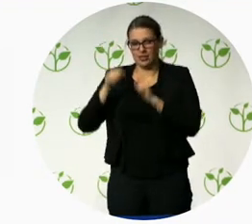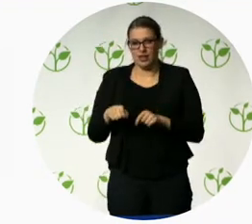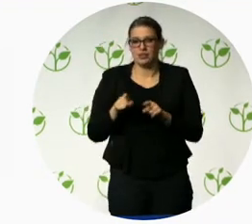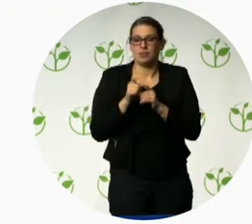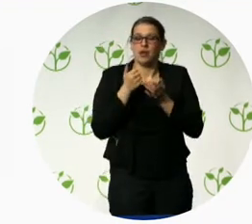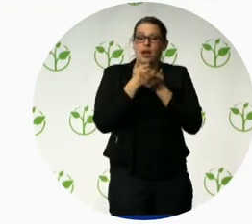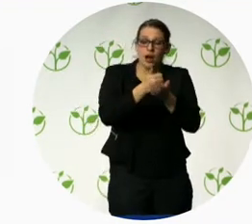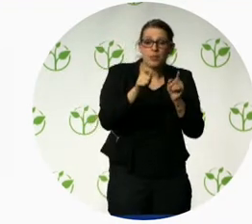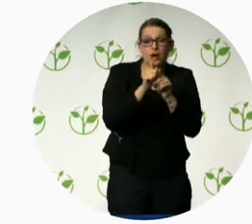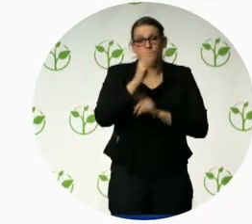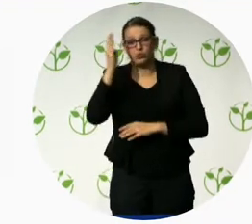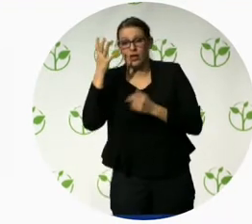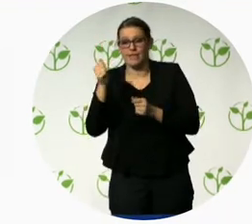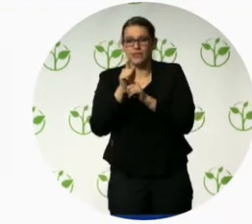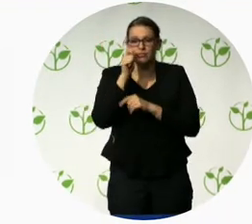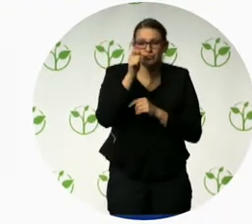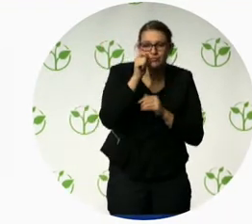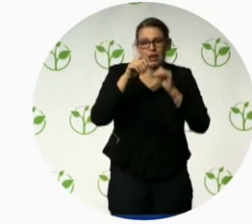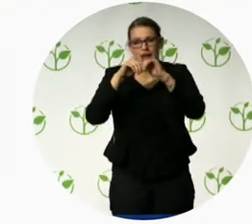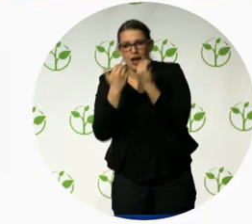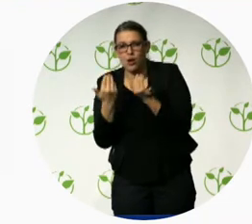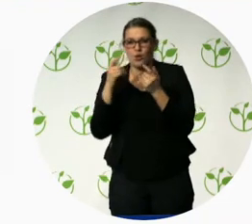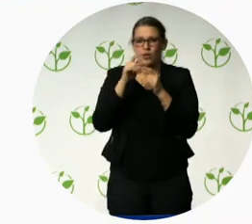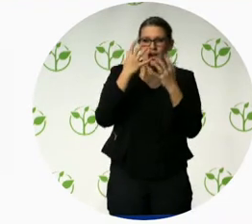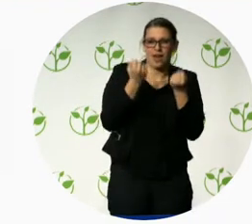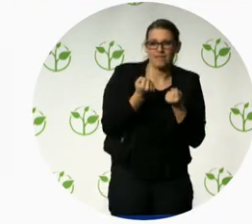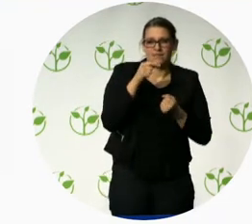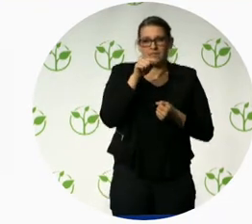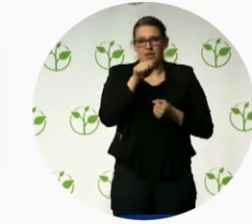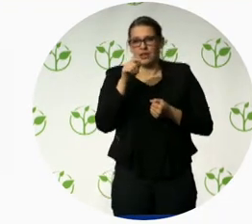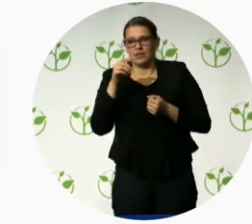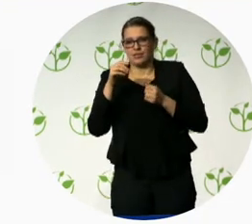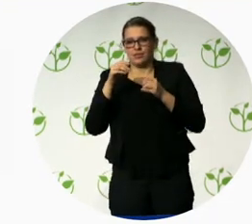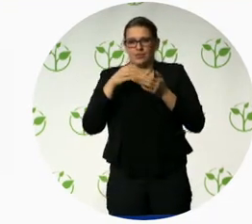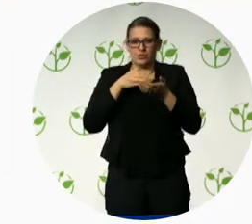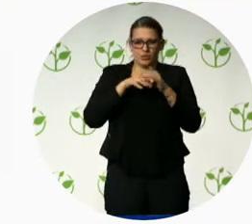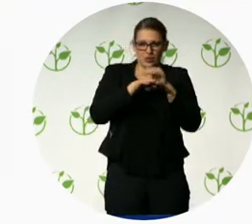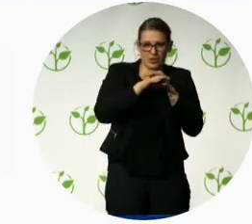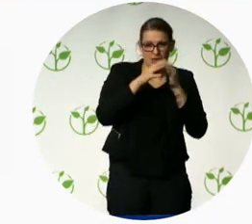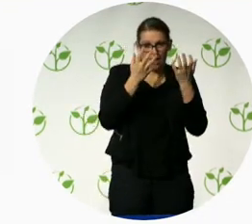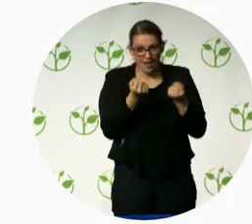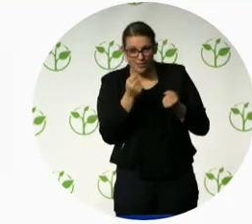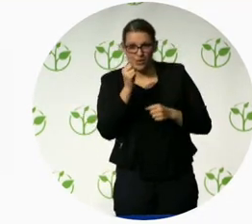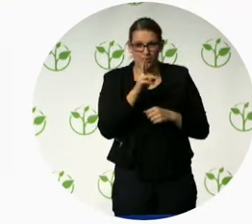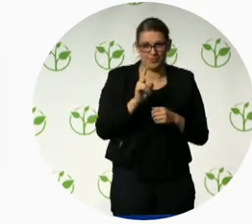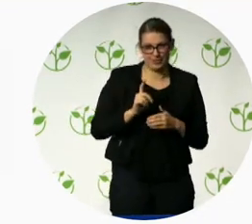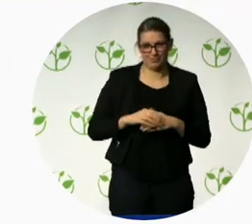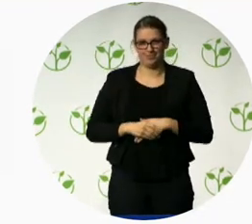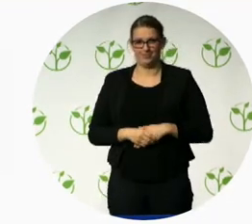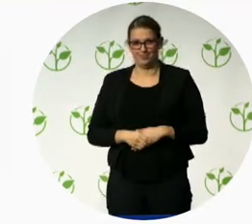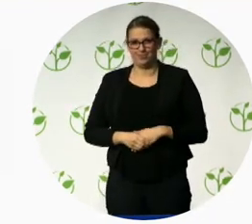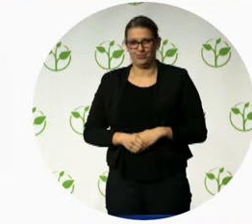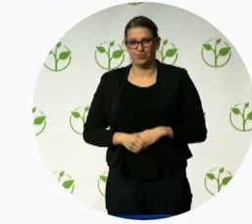Spell Checker, we increased the global use by 500%. Five times more people in the world started checking the accessibility of their documents. It